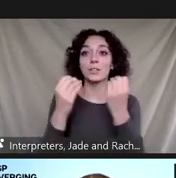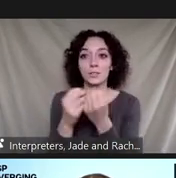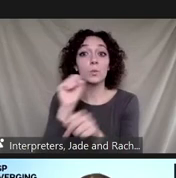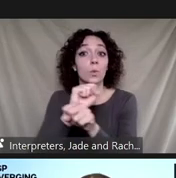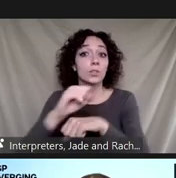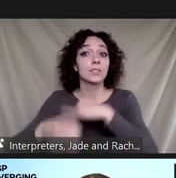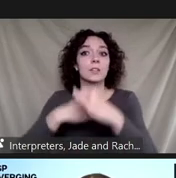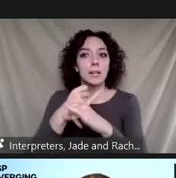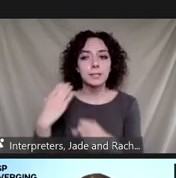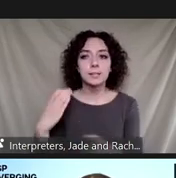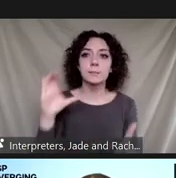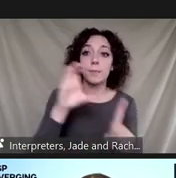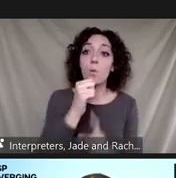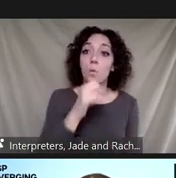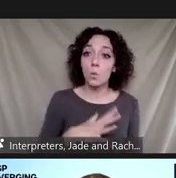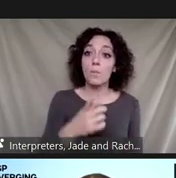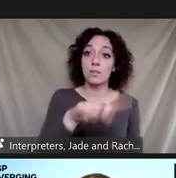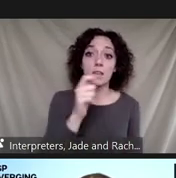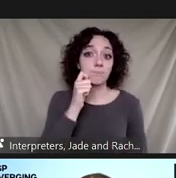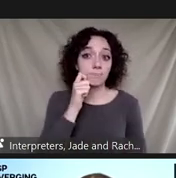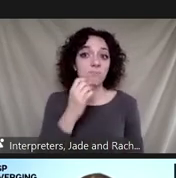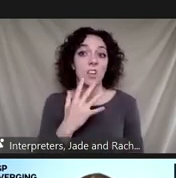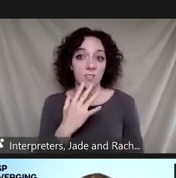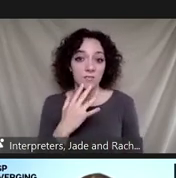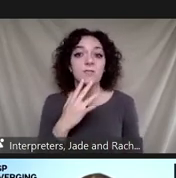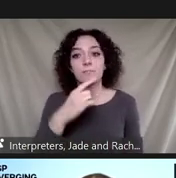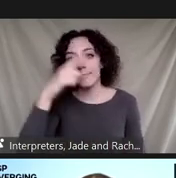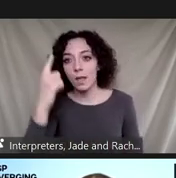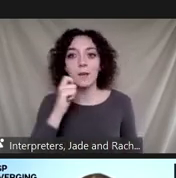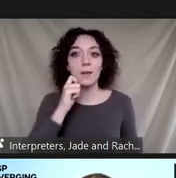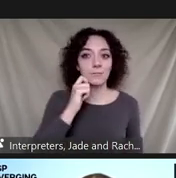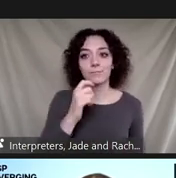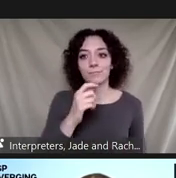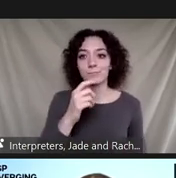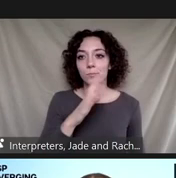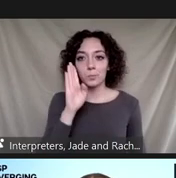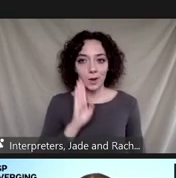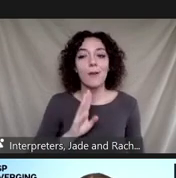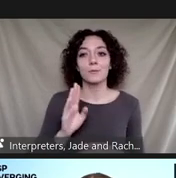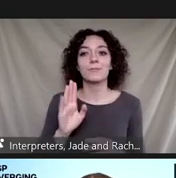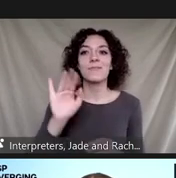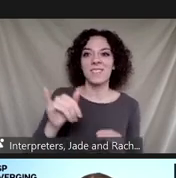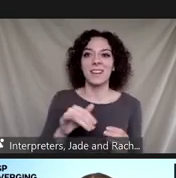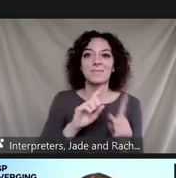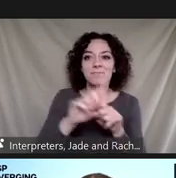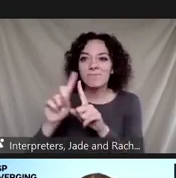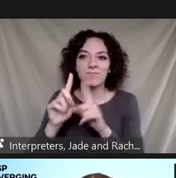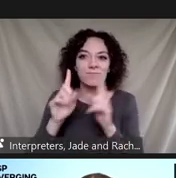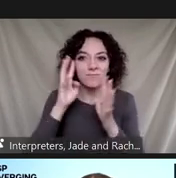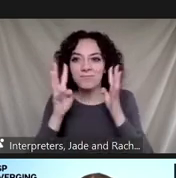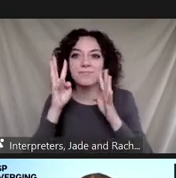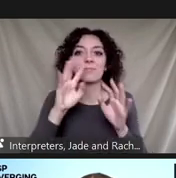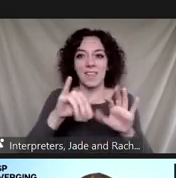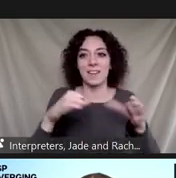empowering women of color to create sustainable solutions i highly recommend you check it if out dr hobbs received some seed funding